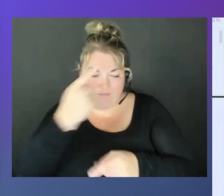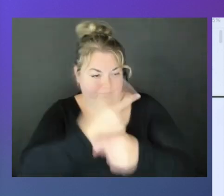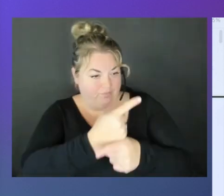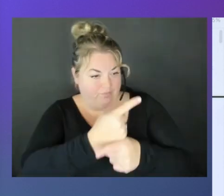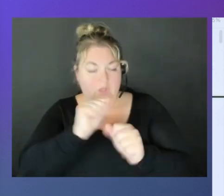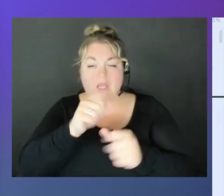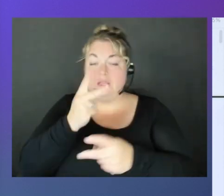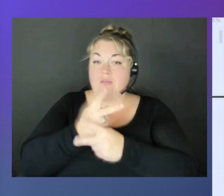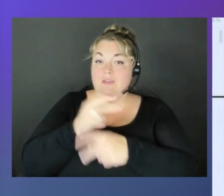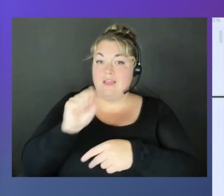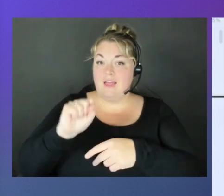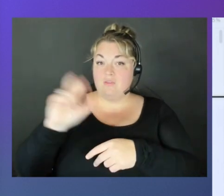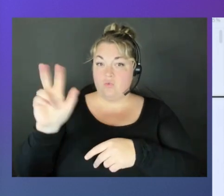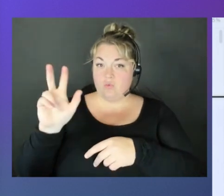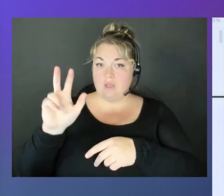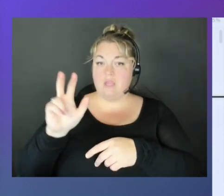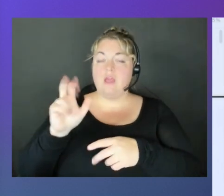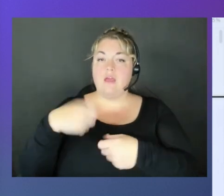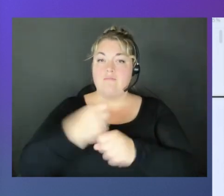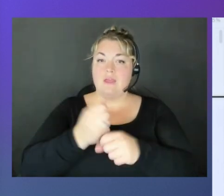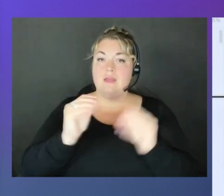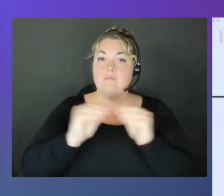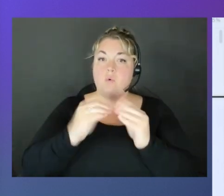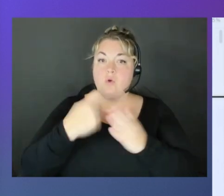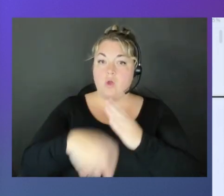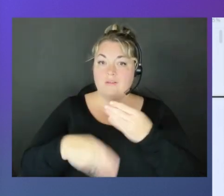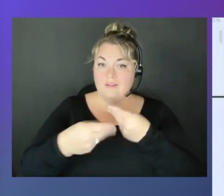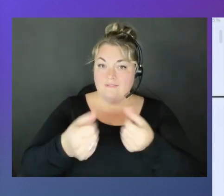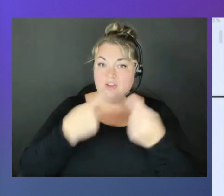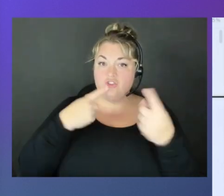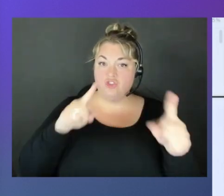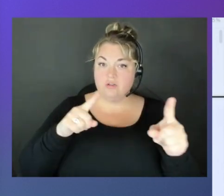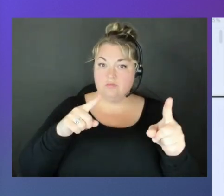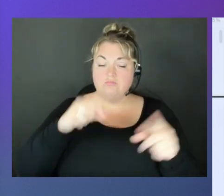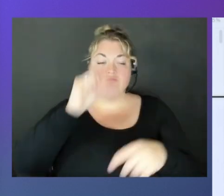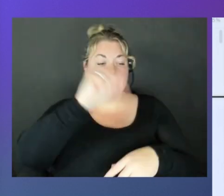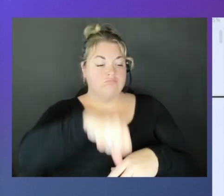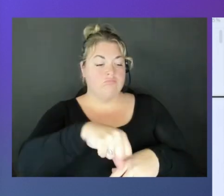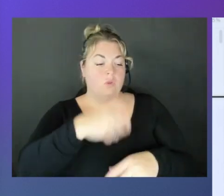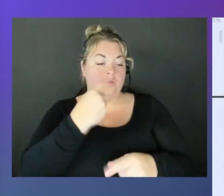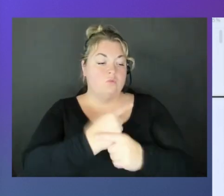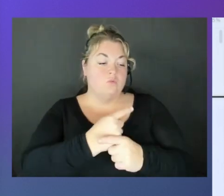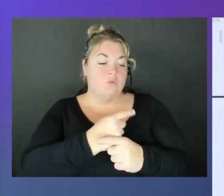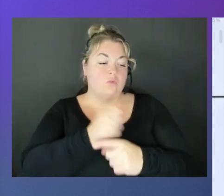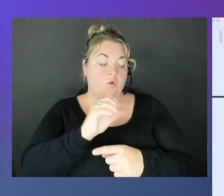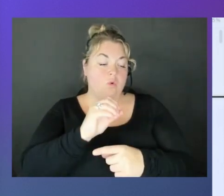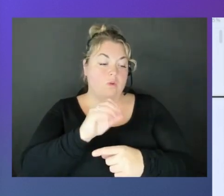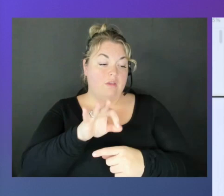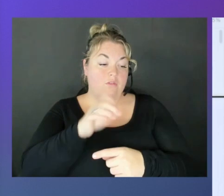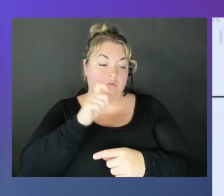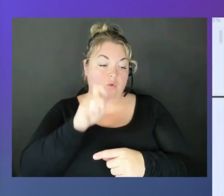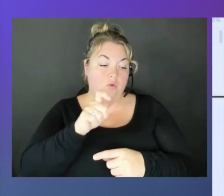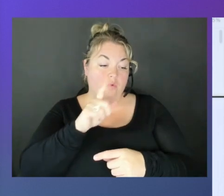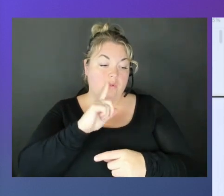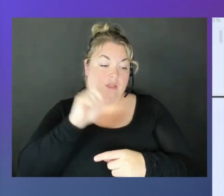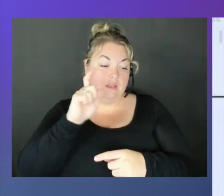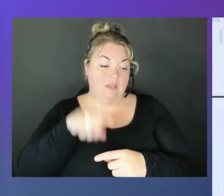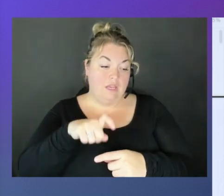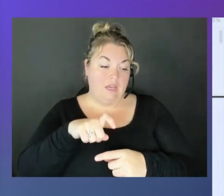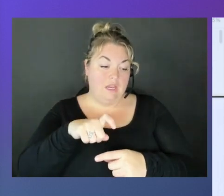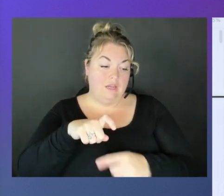and in this way make it like more cost-efficient. Cost-efficient. And also if you don't really need a real-time